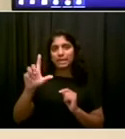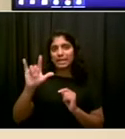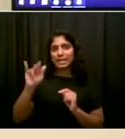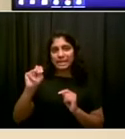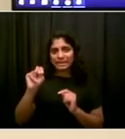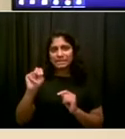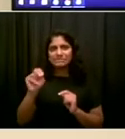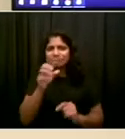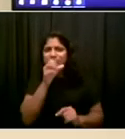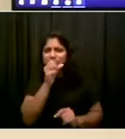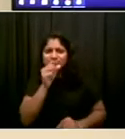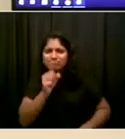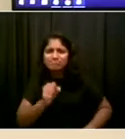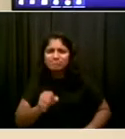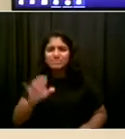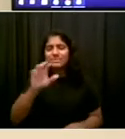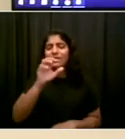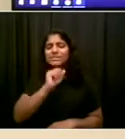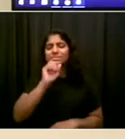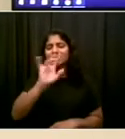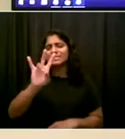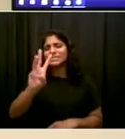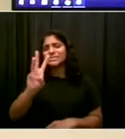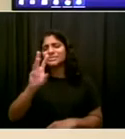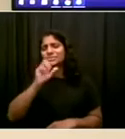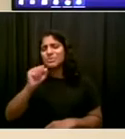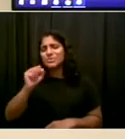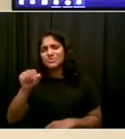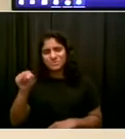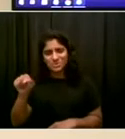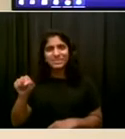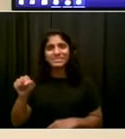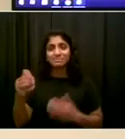This is a very exciting moment. And thank you so much for letting me participate.